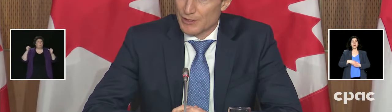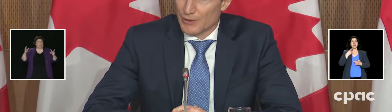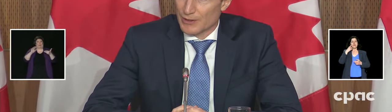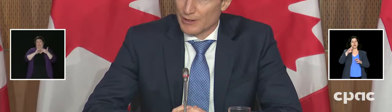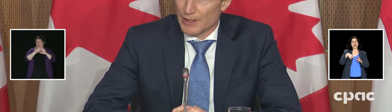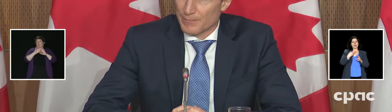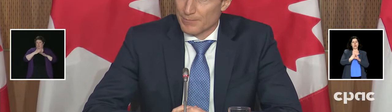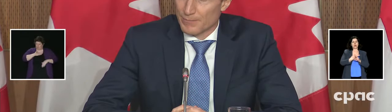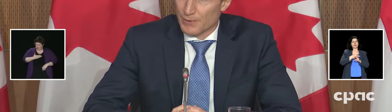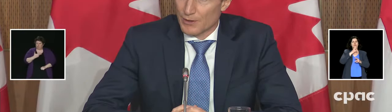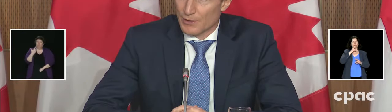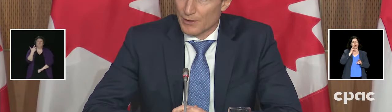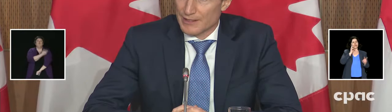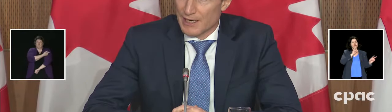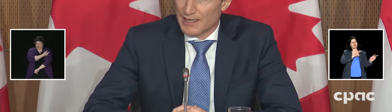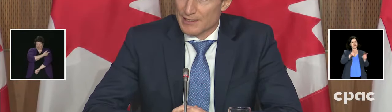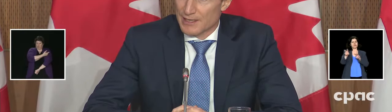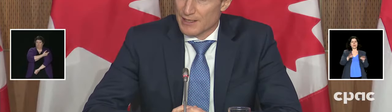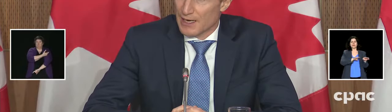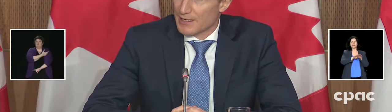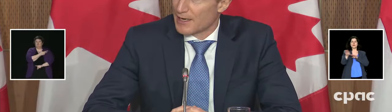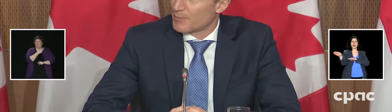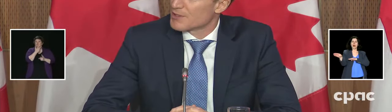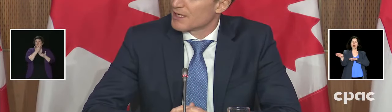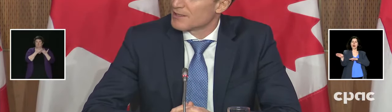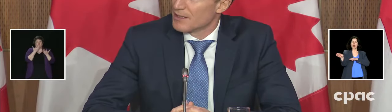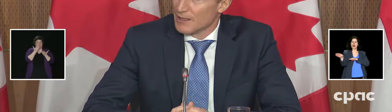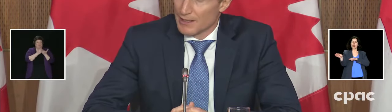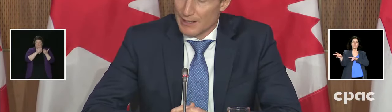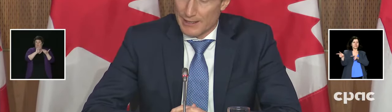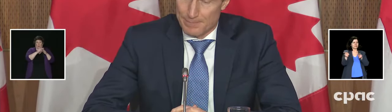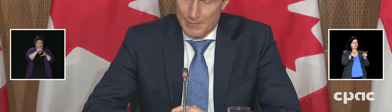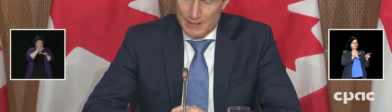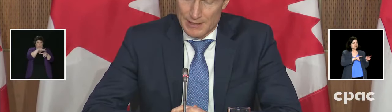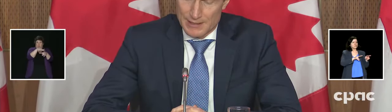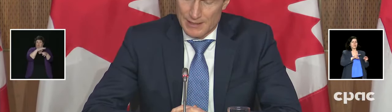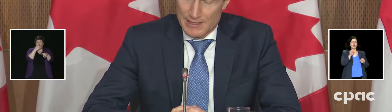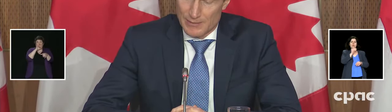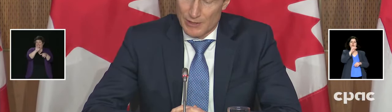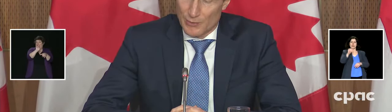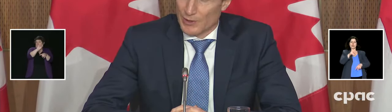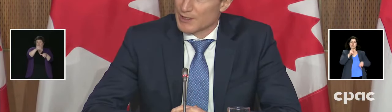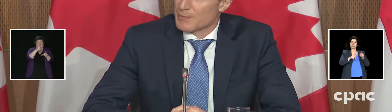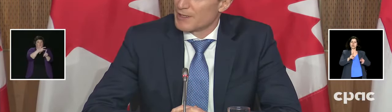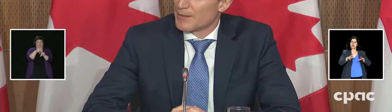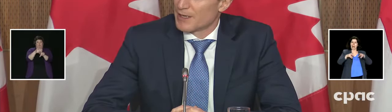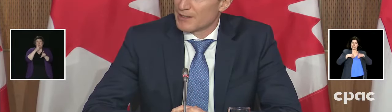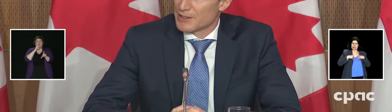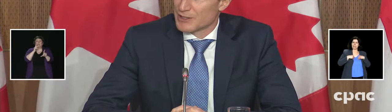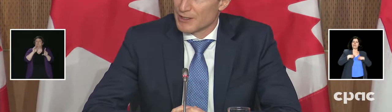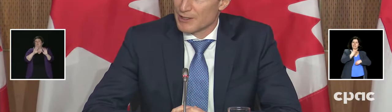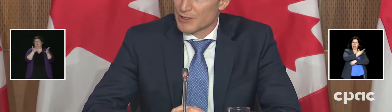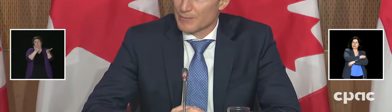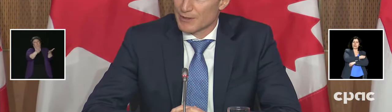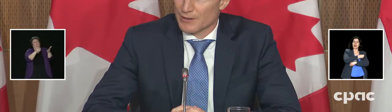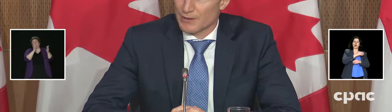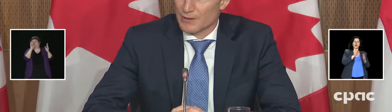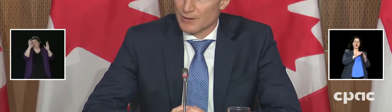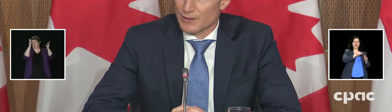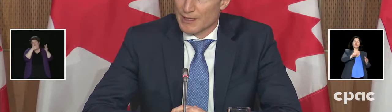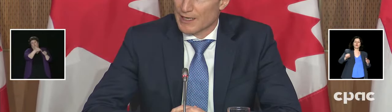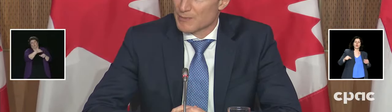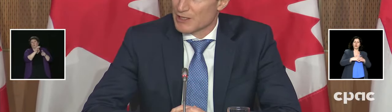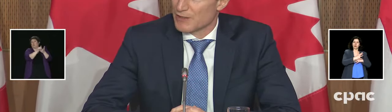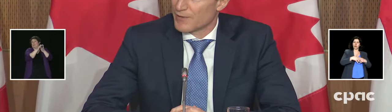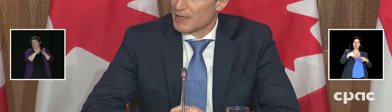communities going as high as the high 90%. It's a testament to the work that's been done by indigenous leadership to